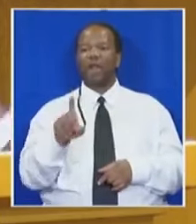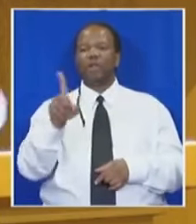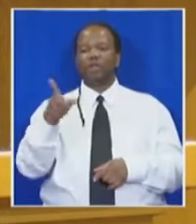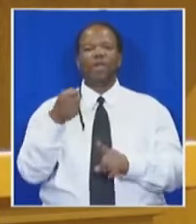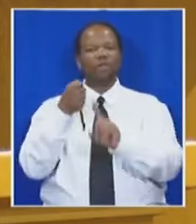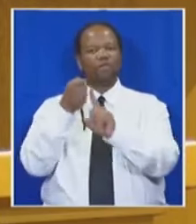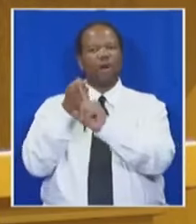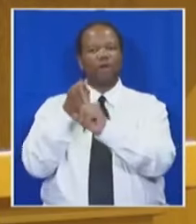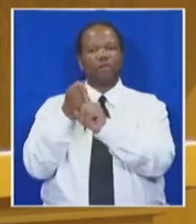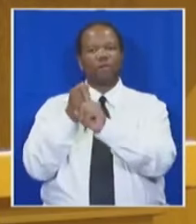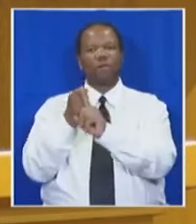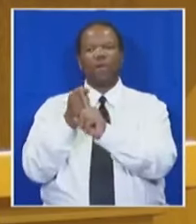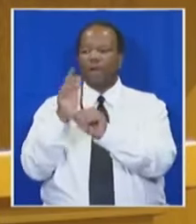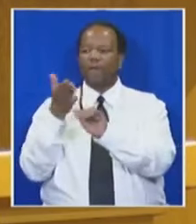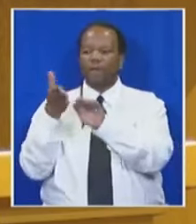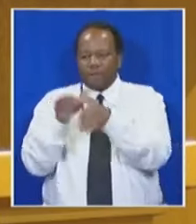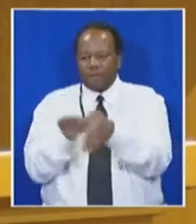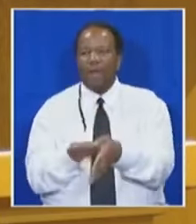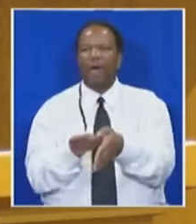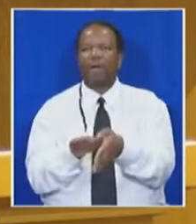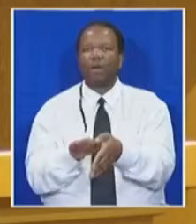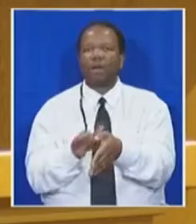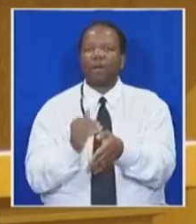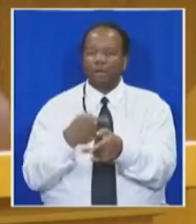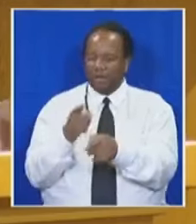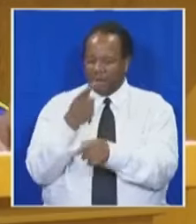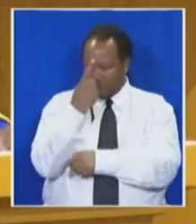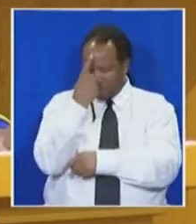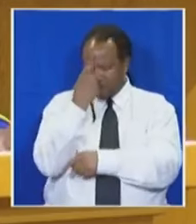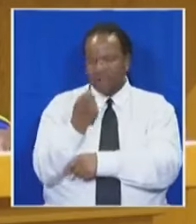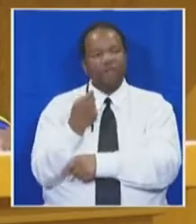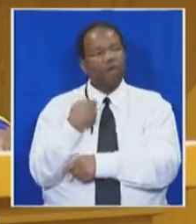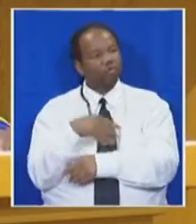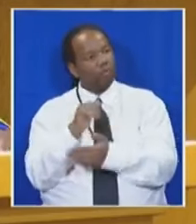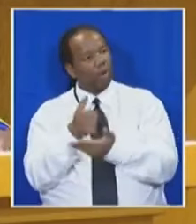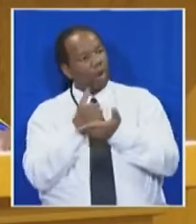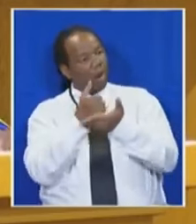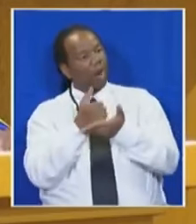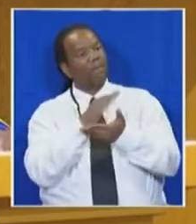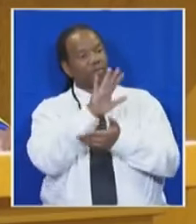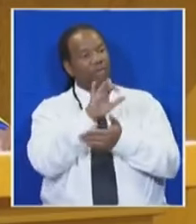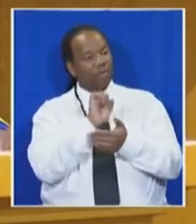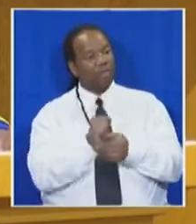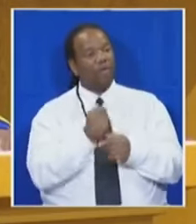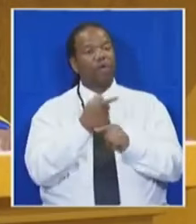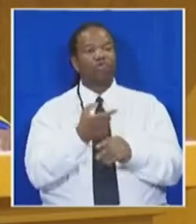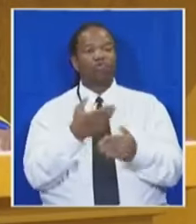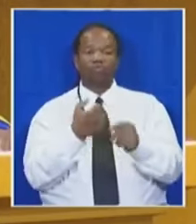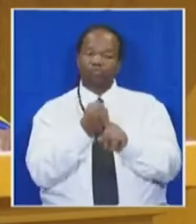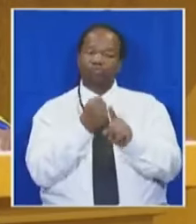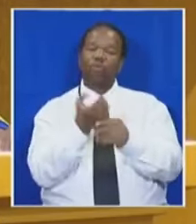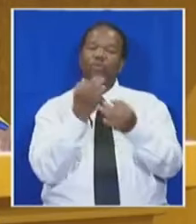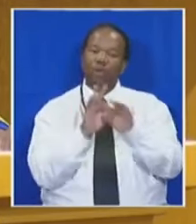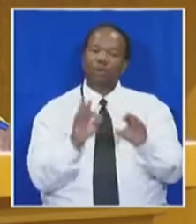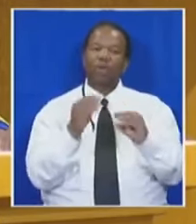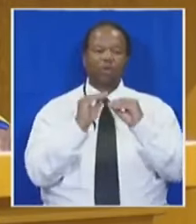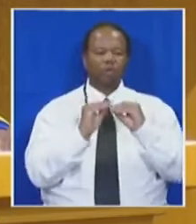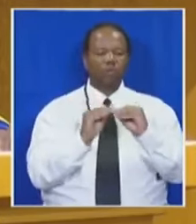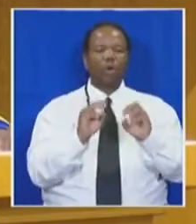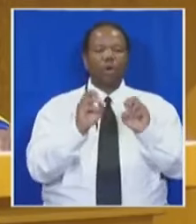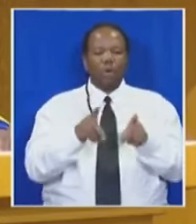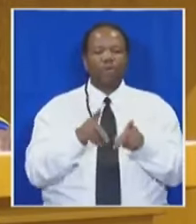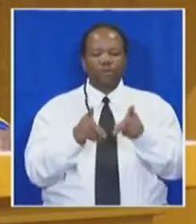sacrificed their lives, they believed they were doing so for the greater good of South Africa. For democracy, education and opportunity.